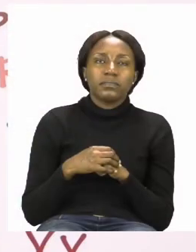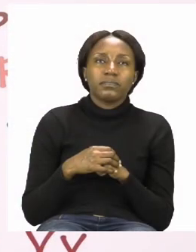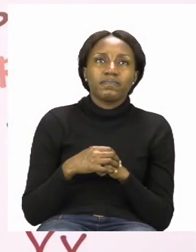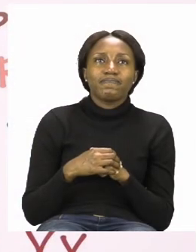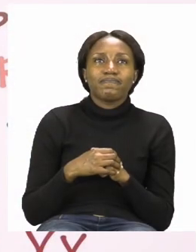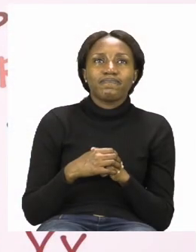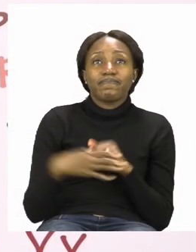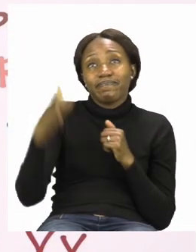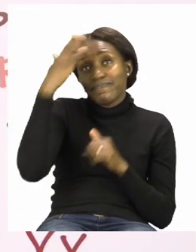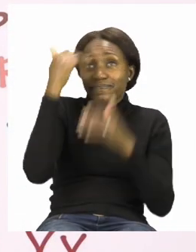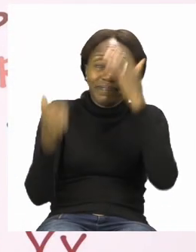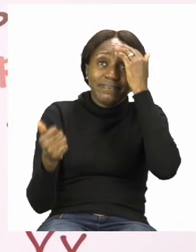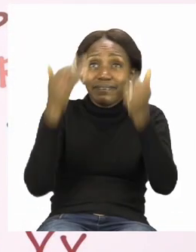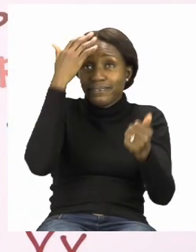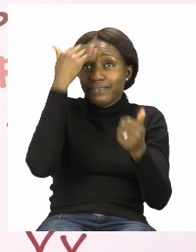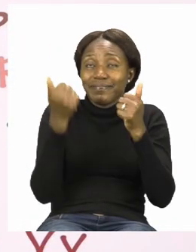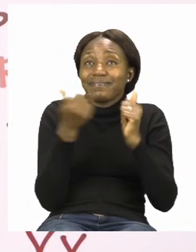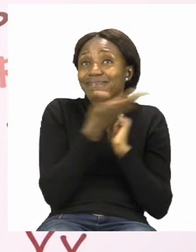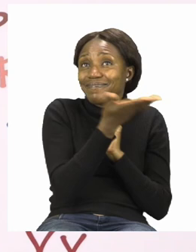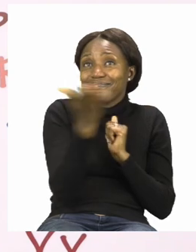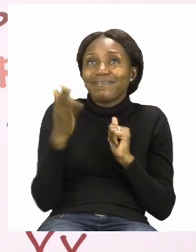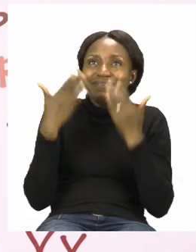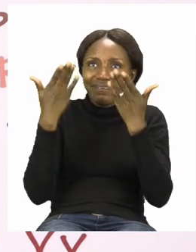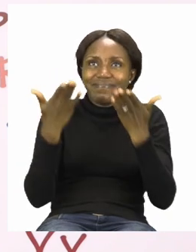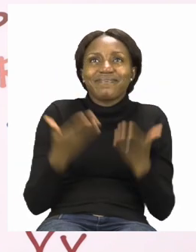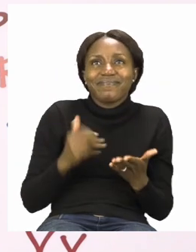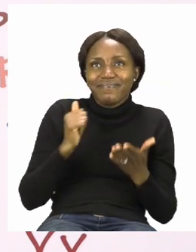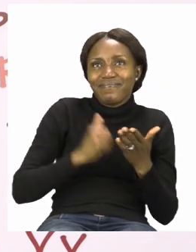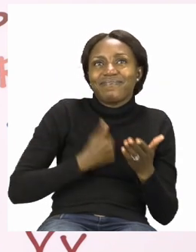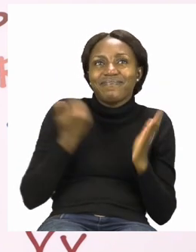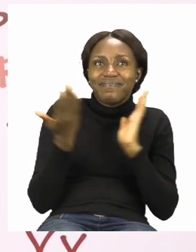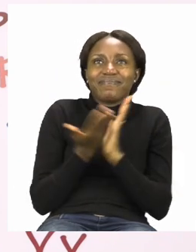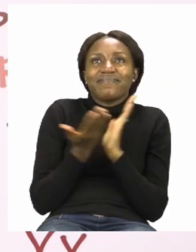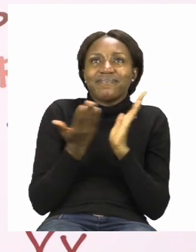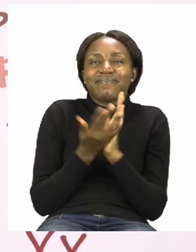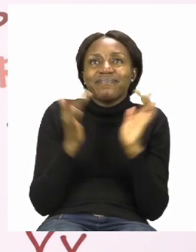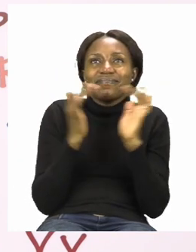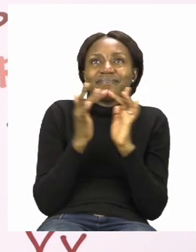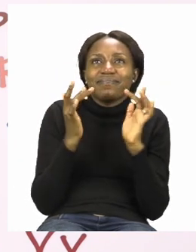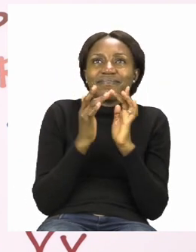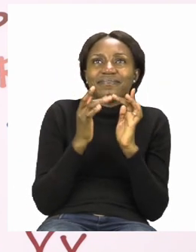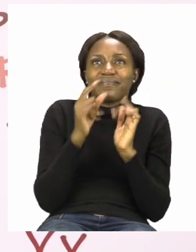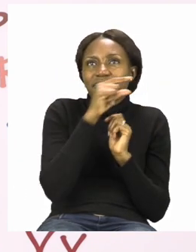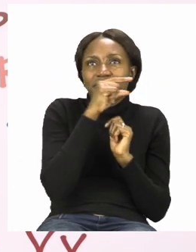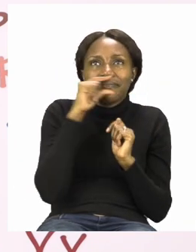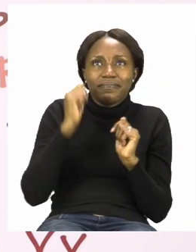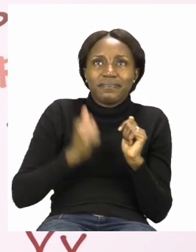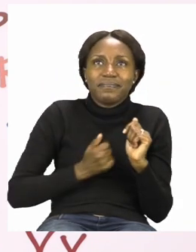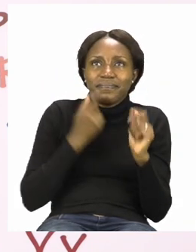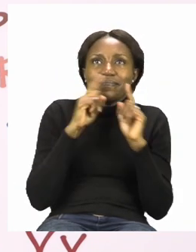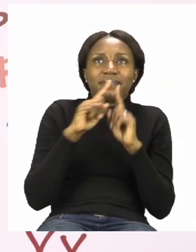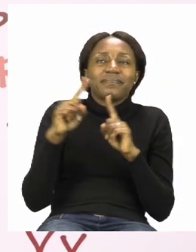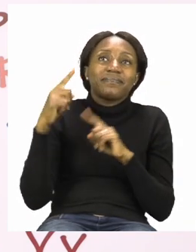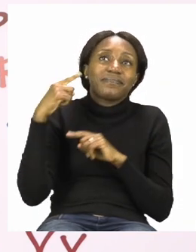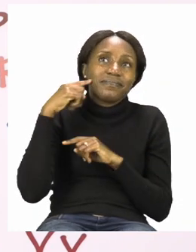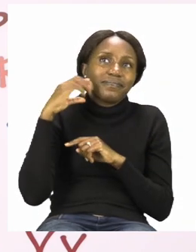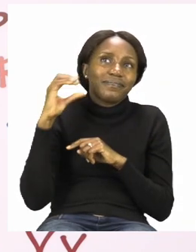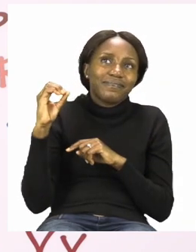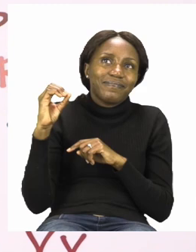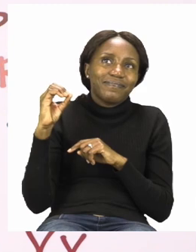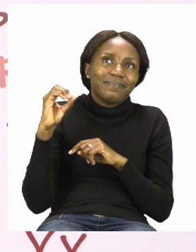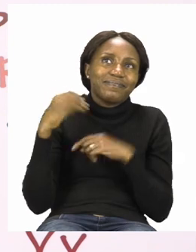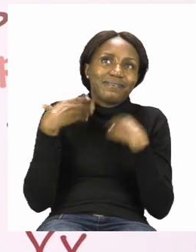Hello everyone and welcome to MyZone Online School. My name is Teacher